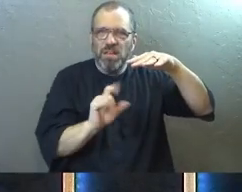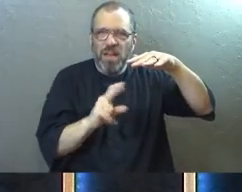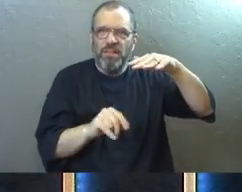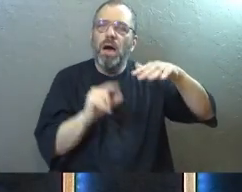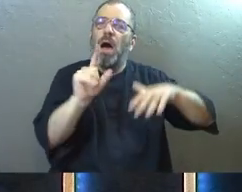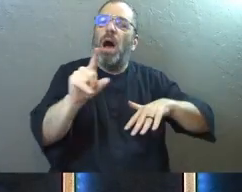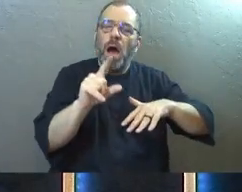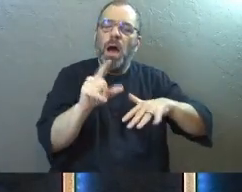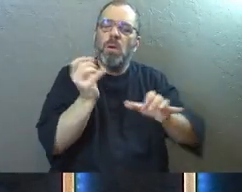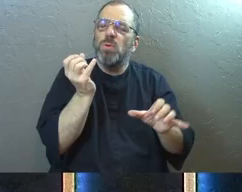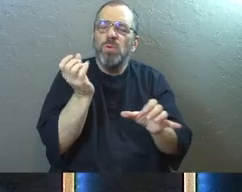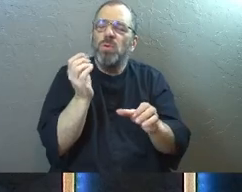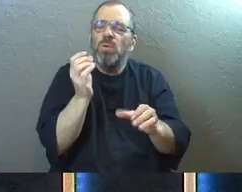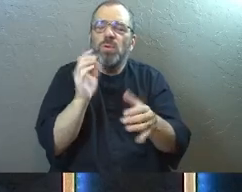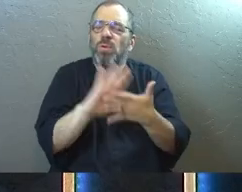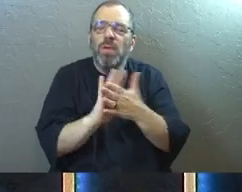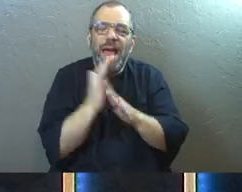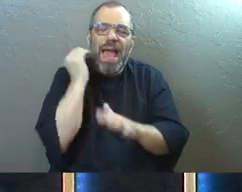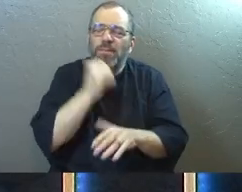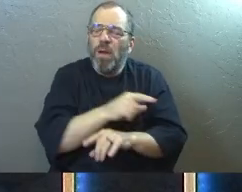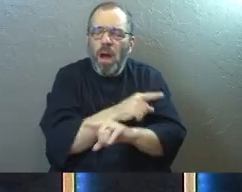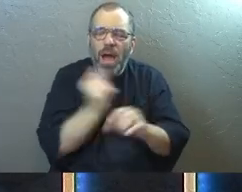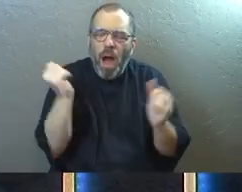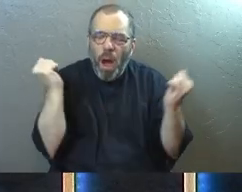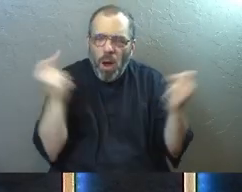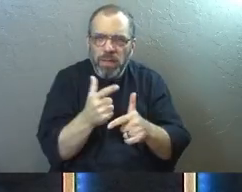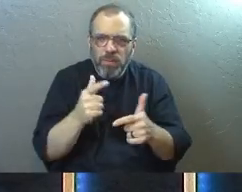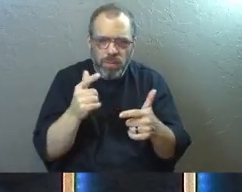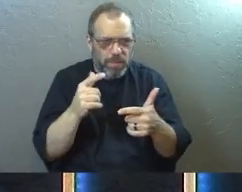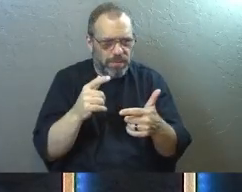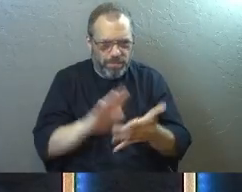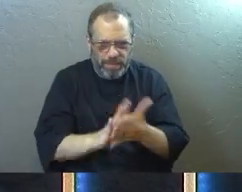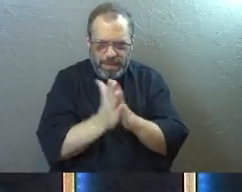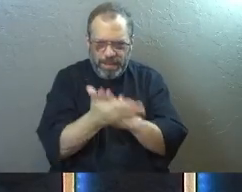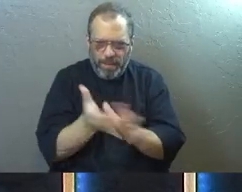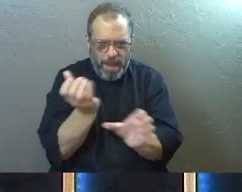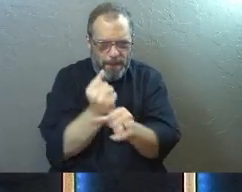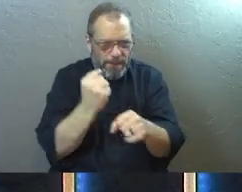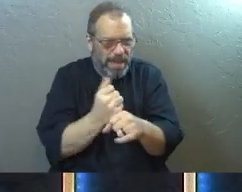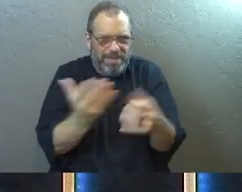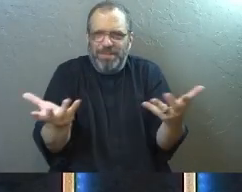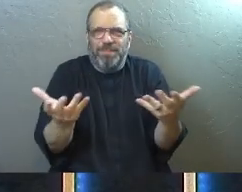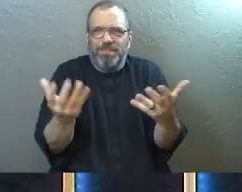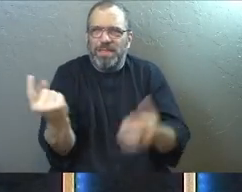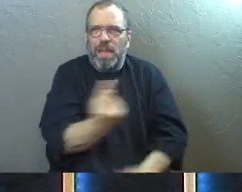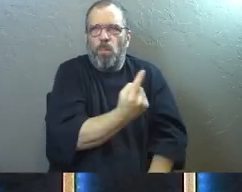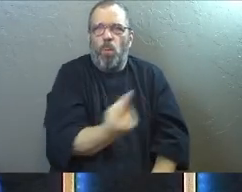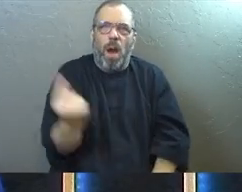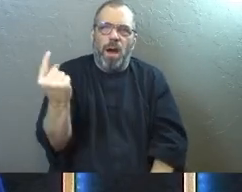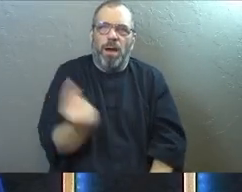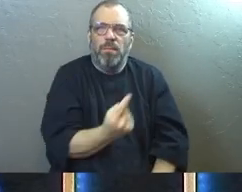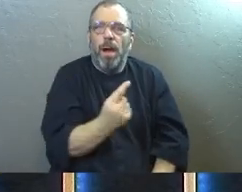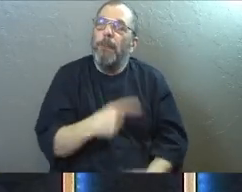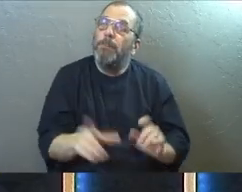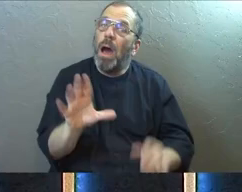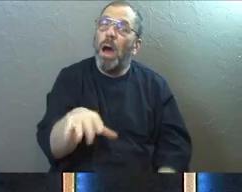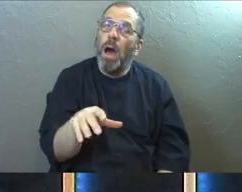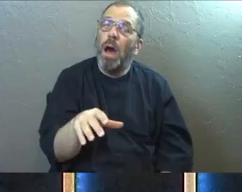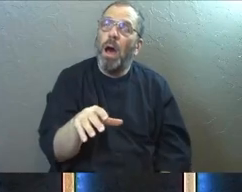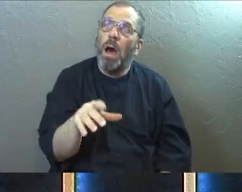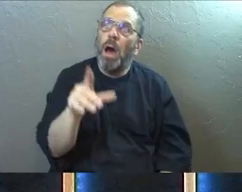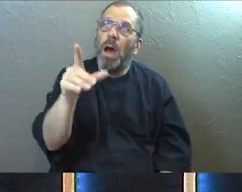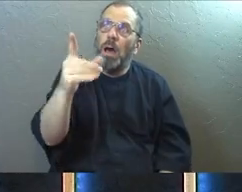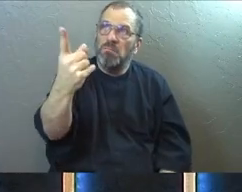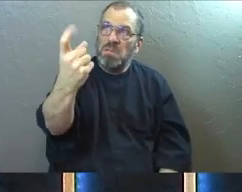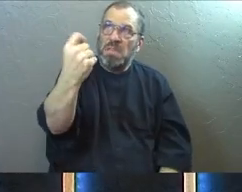being formed into something, every single one of us. We're all being formed into someone. And the question that I feel like God